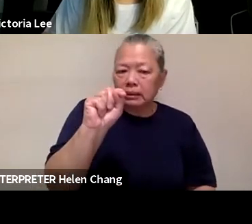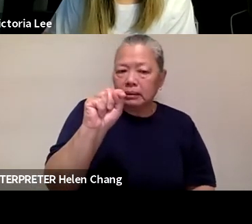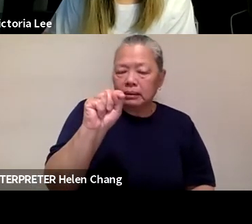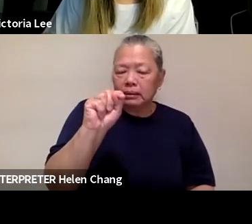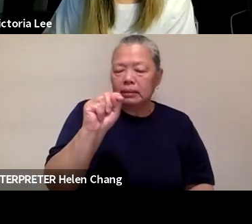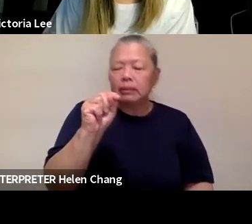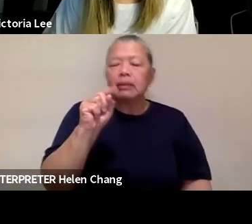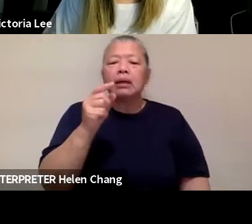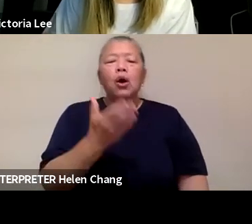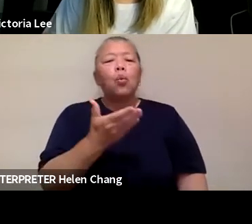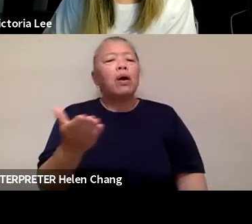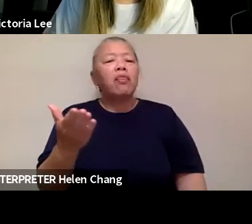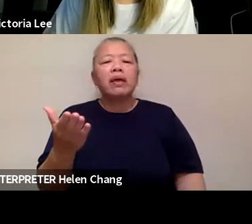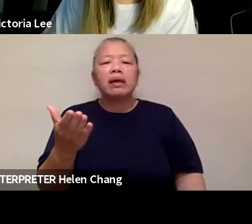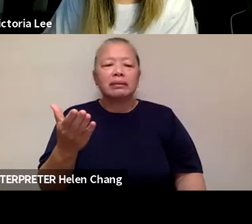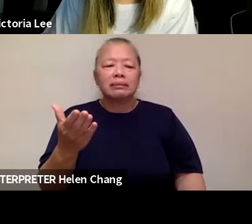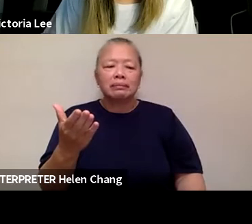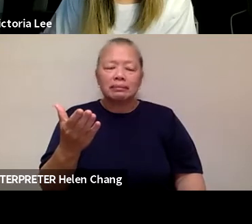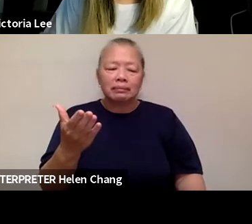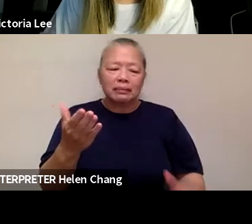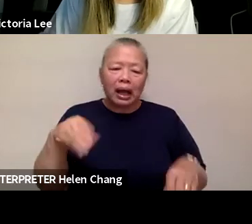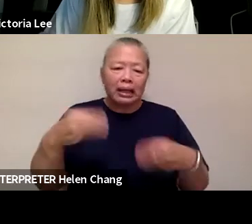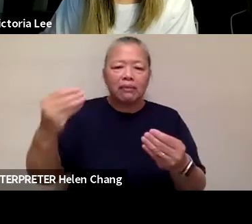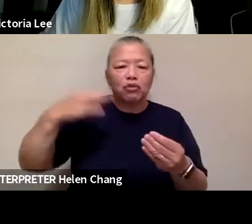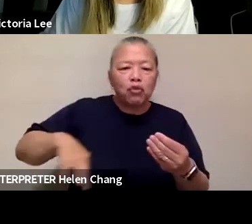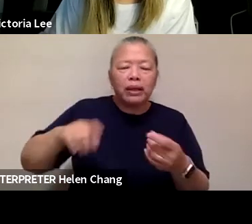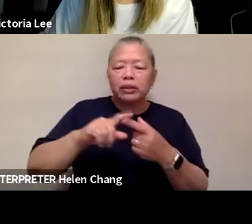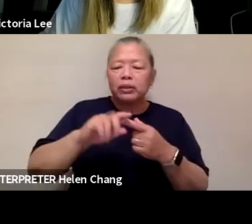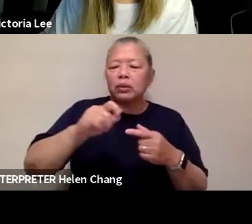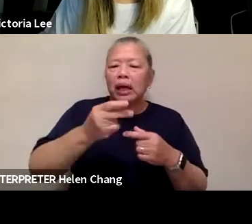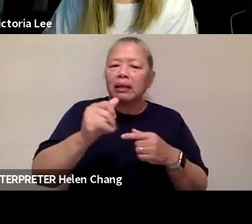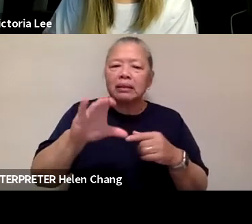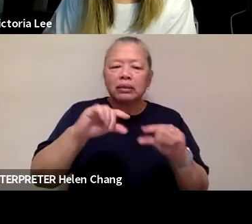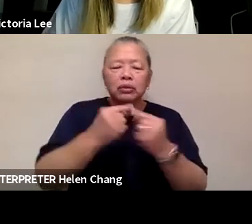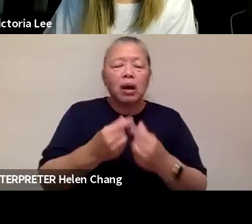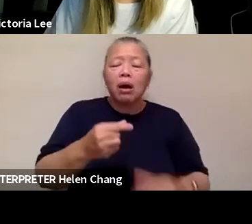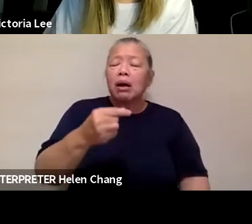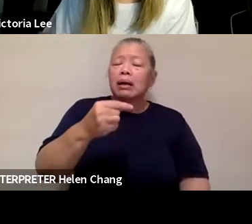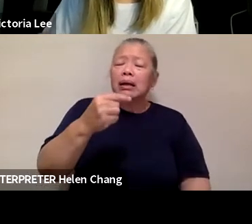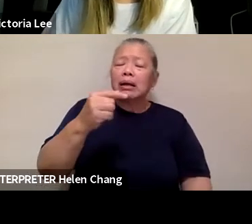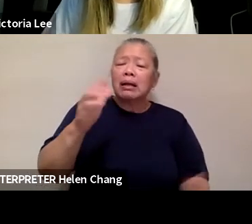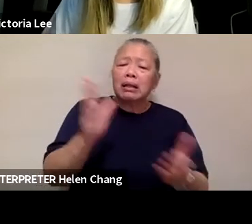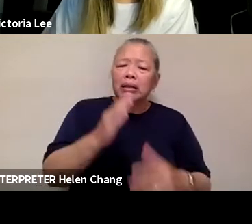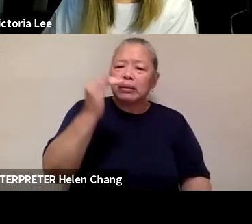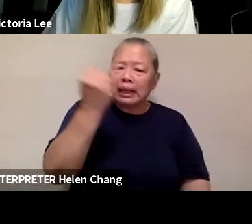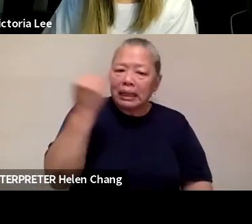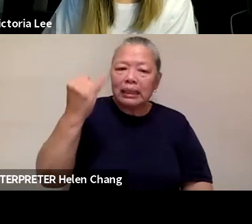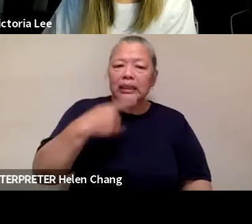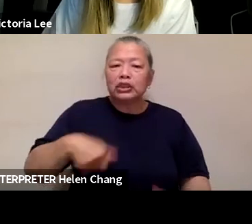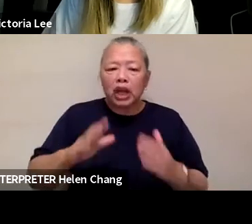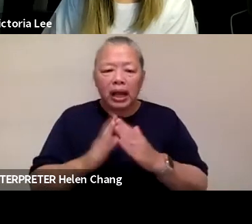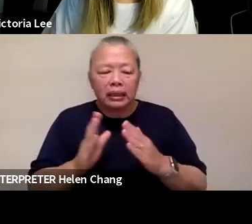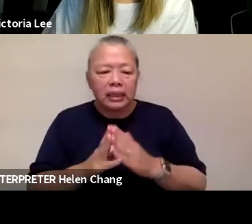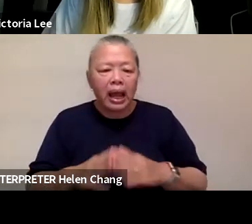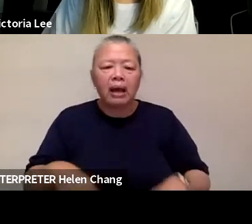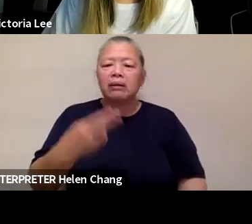credit to all these, not just Chinatown, but also little Italy, the Harlem restaurateurs, Malba came all the way from Harlem to support